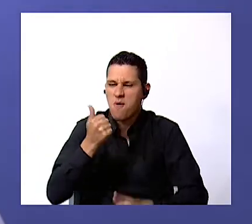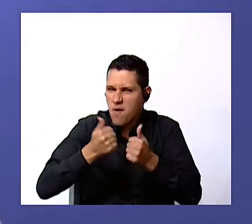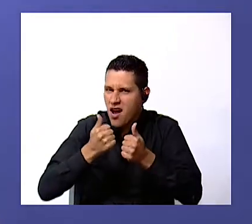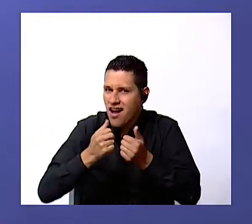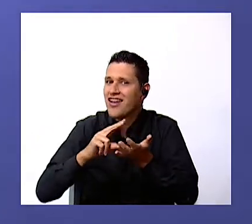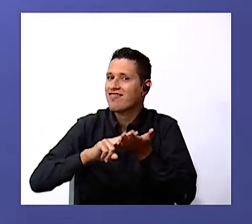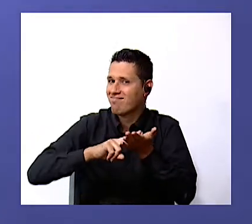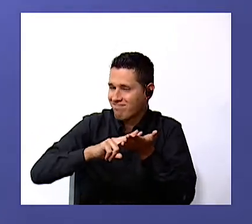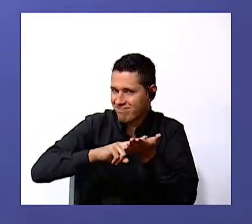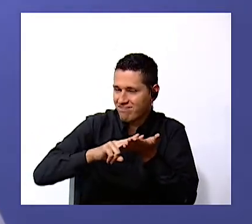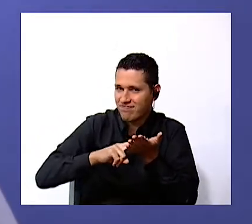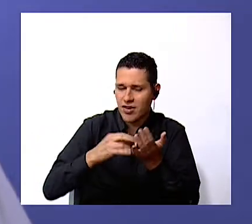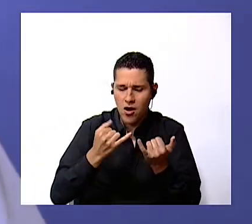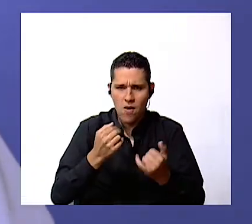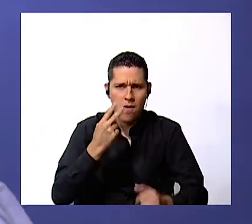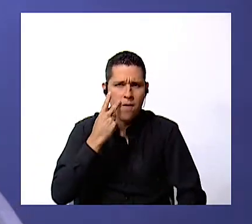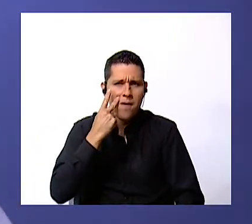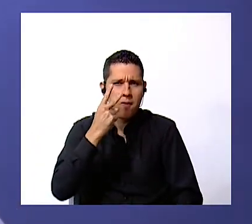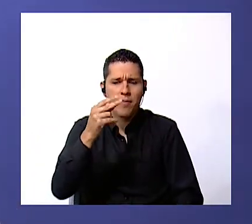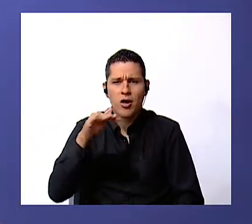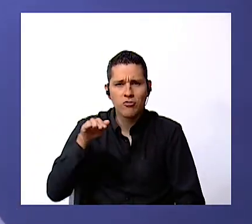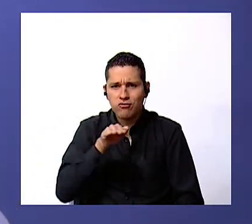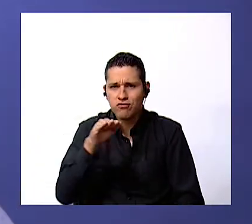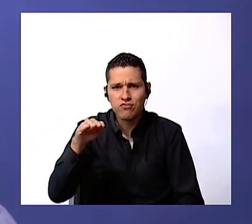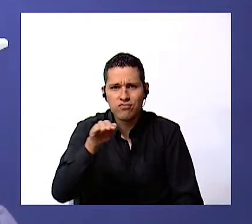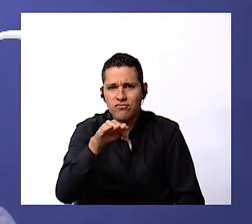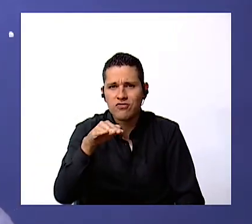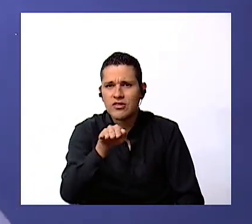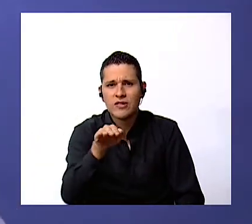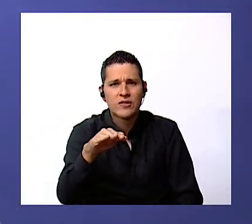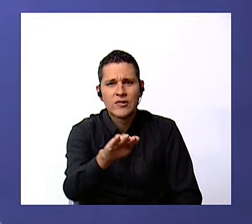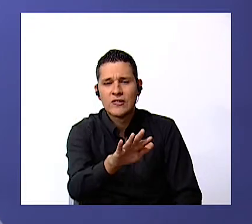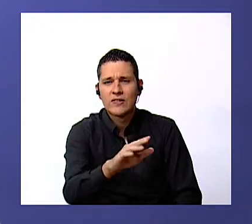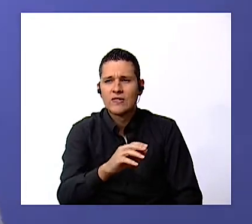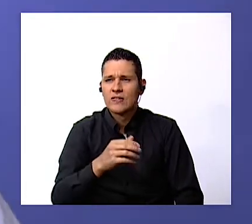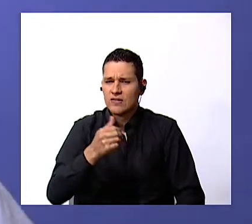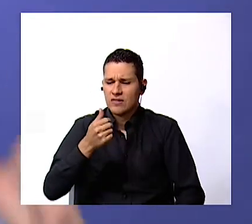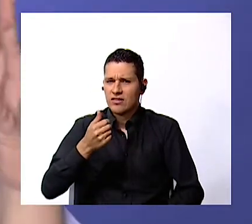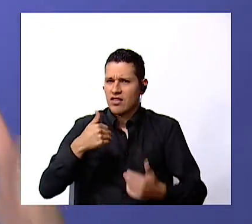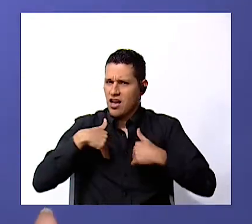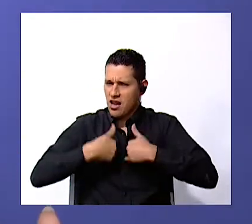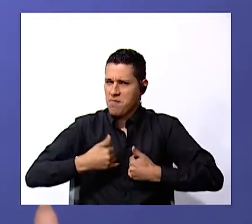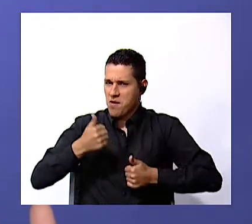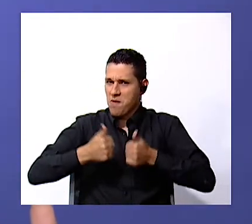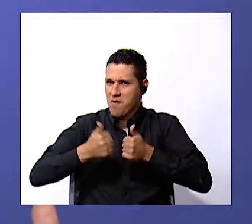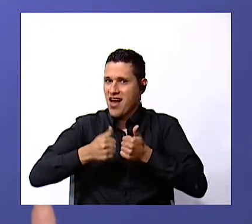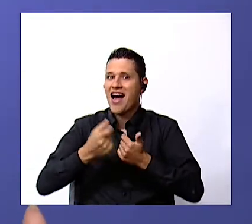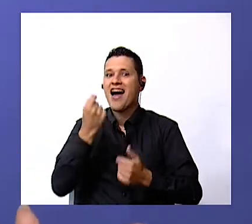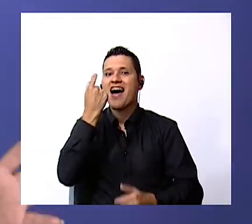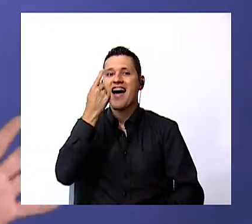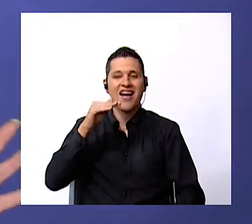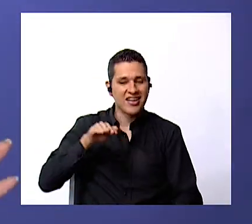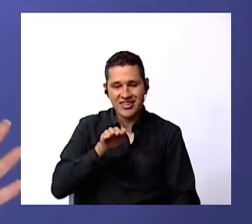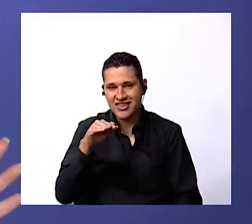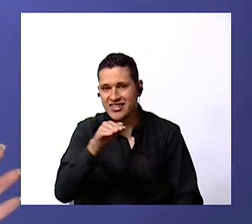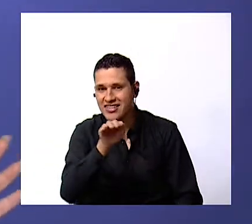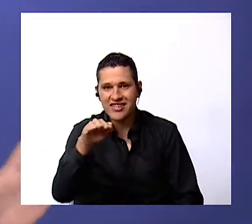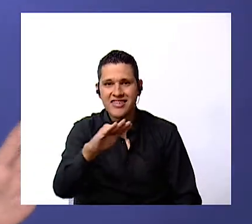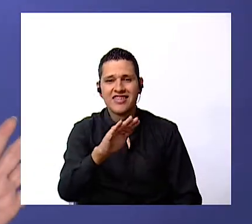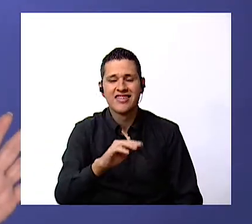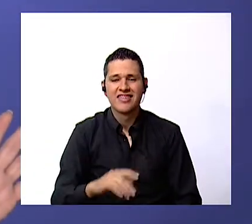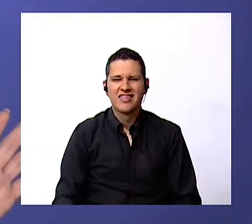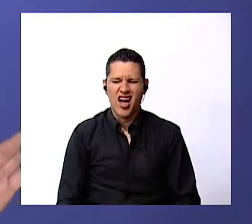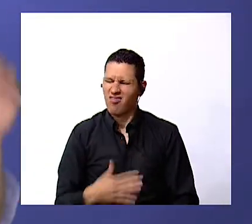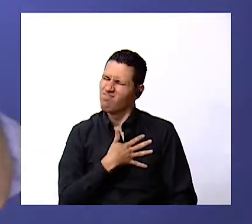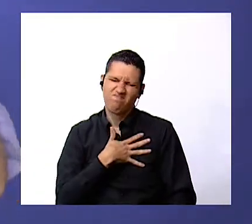now I see a long animal what is this animal it's a snake I don't like